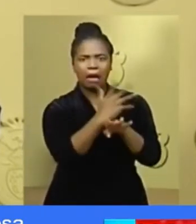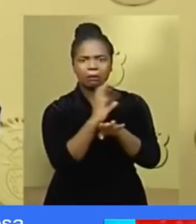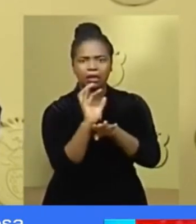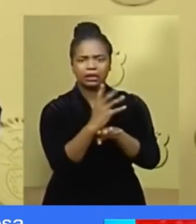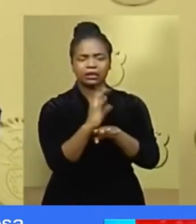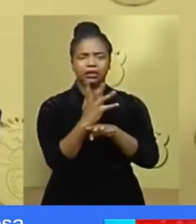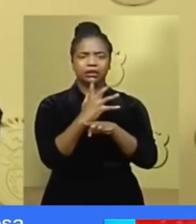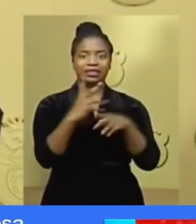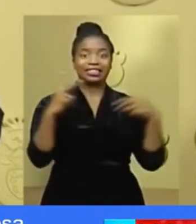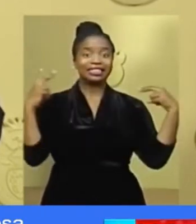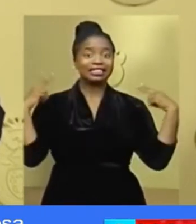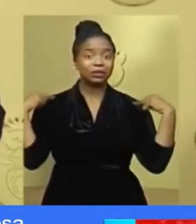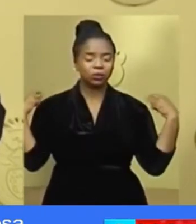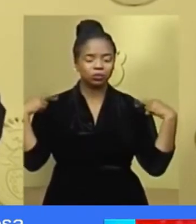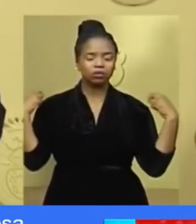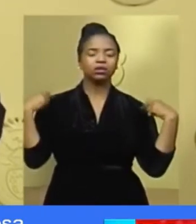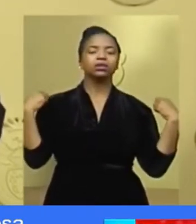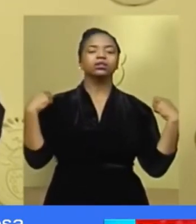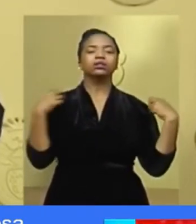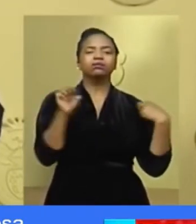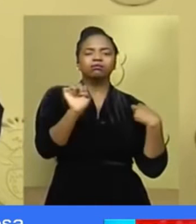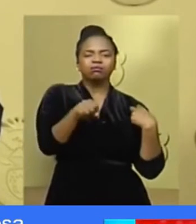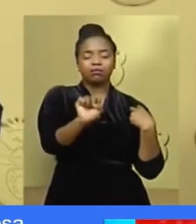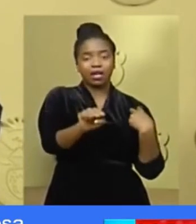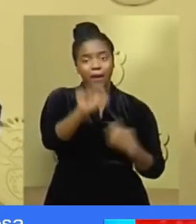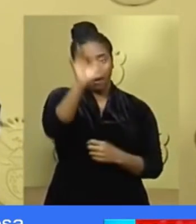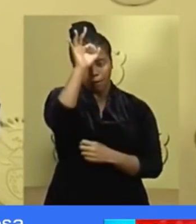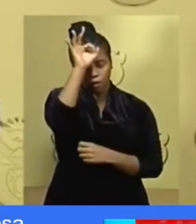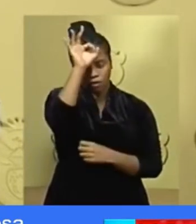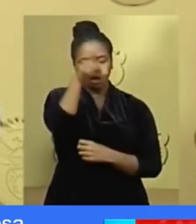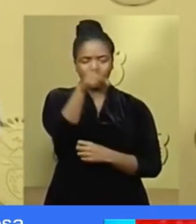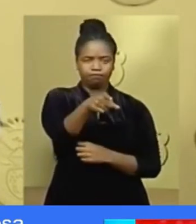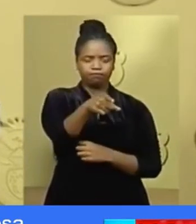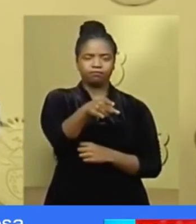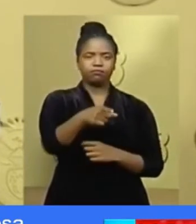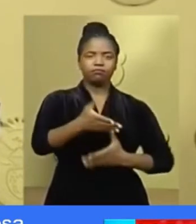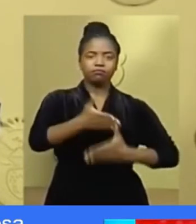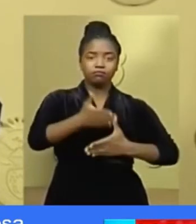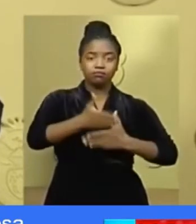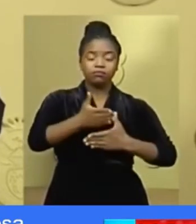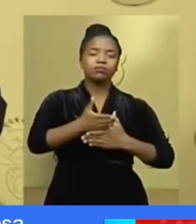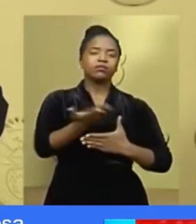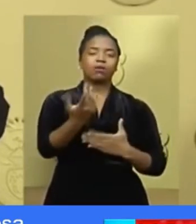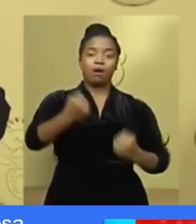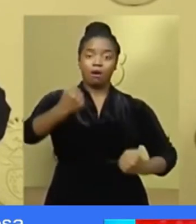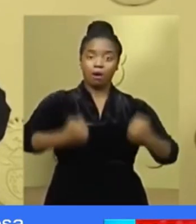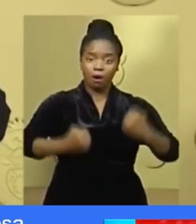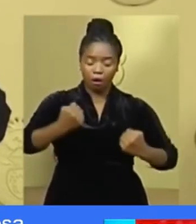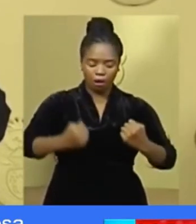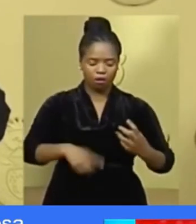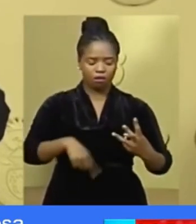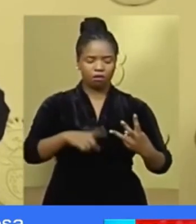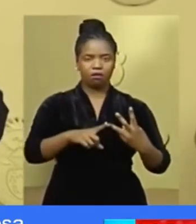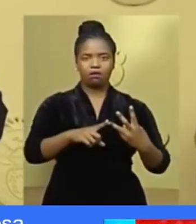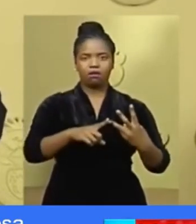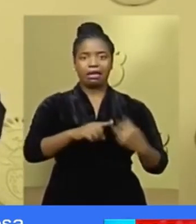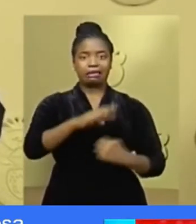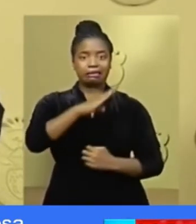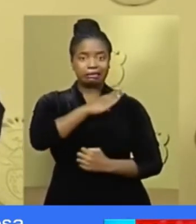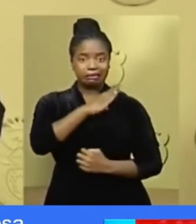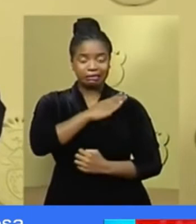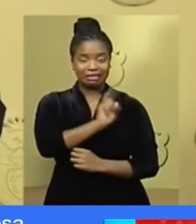those in security services such as the police, traffic officers, military medical